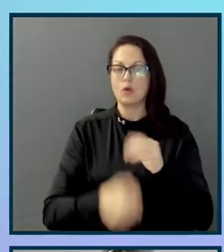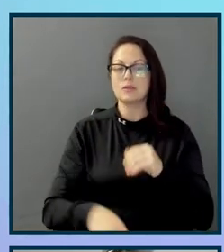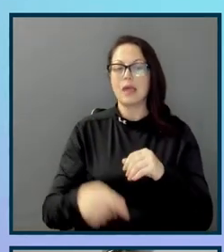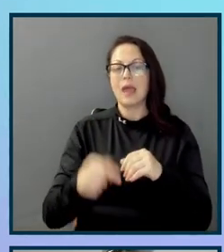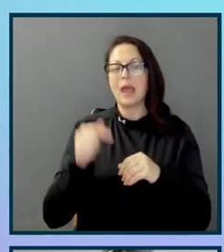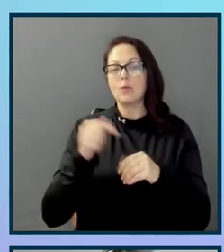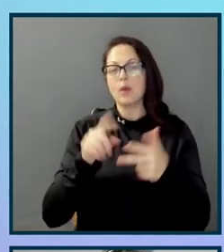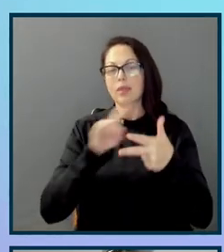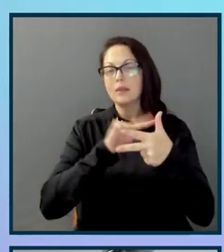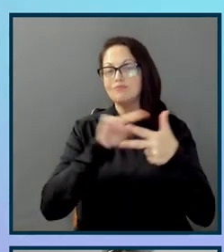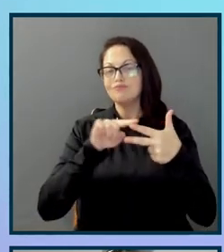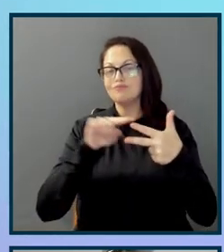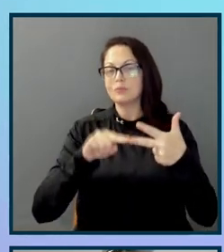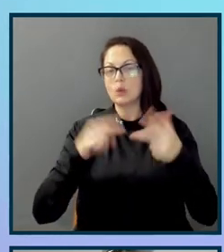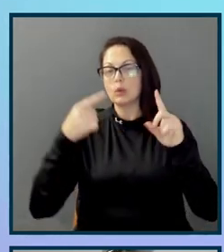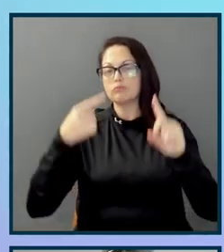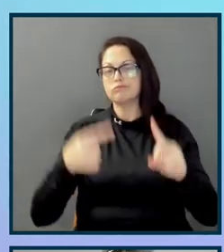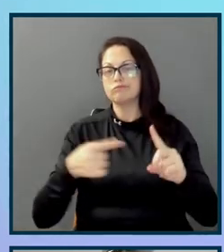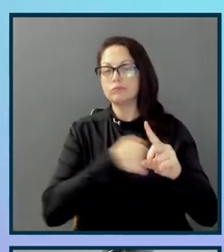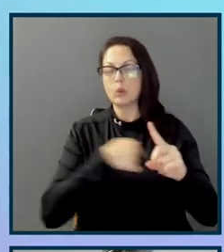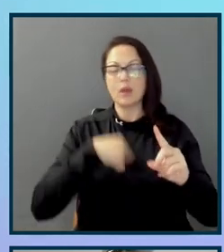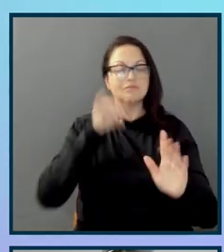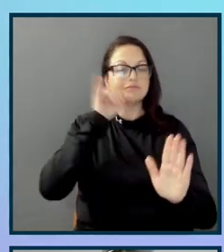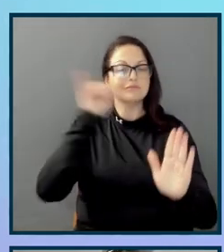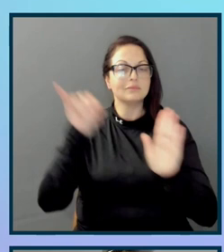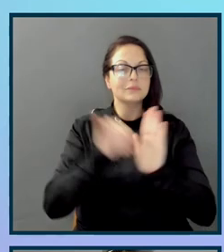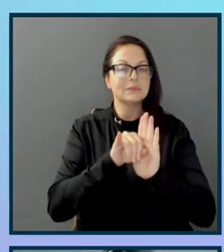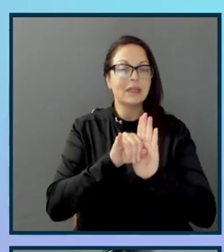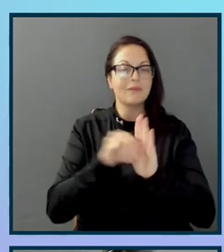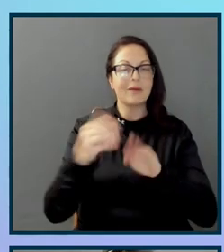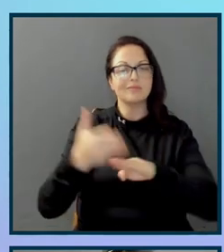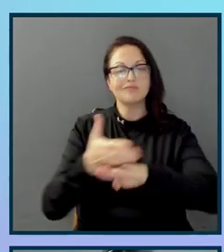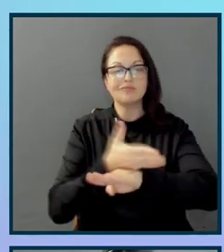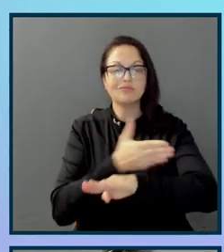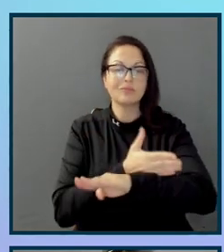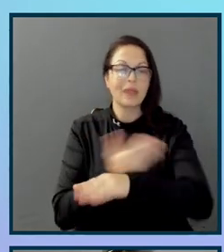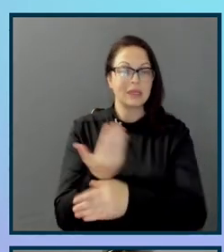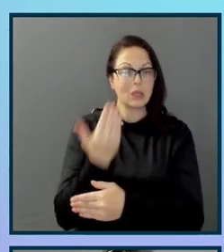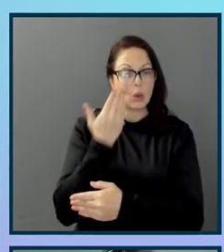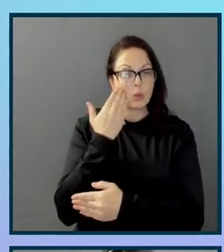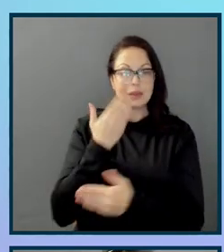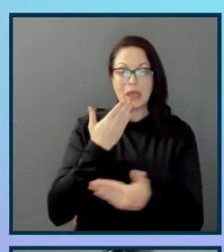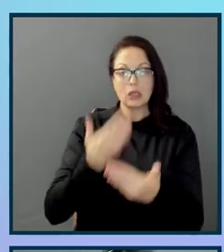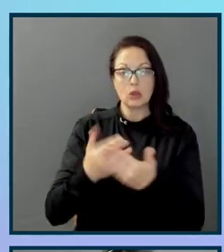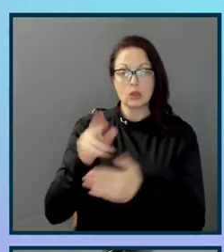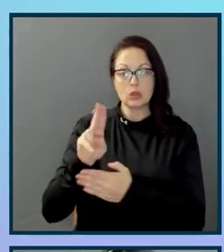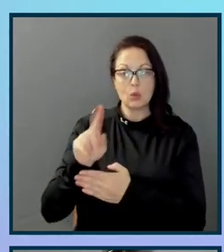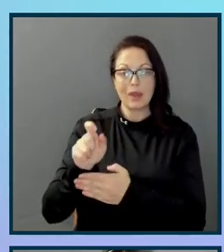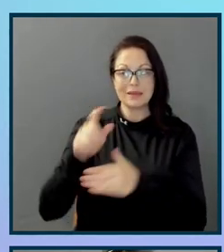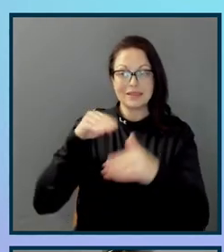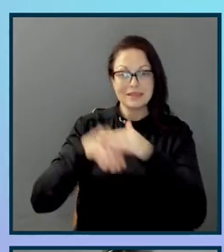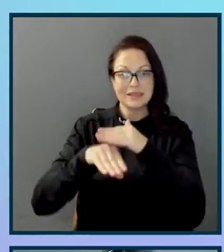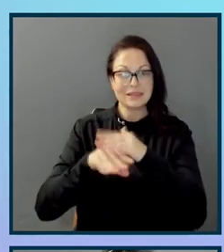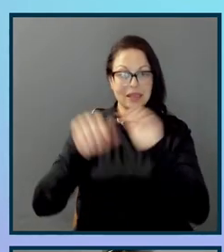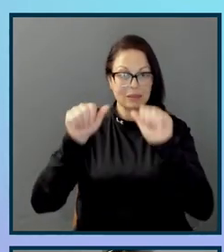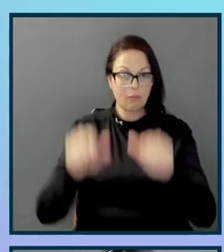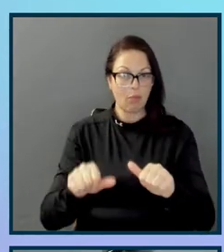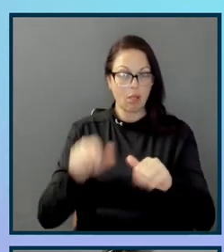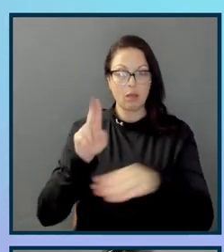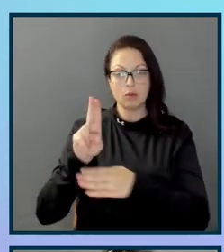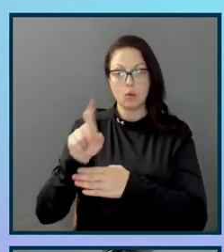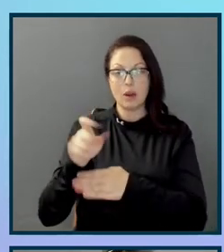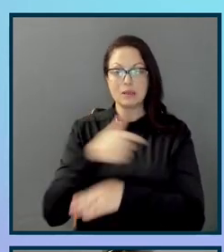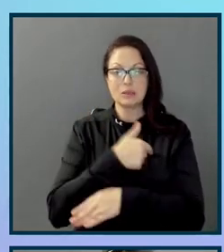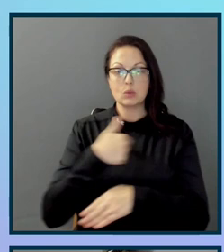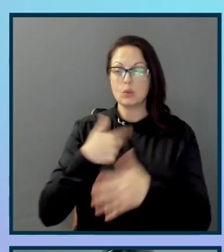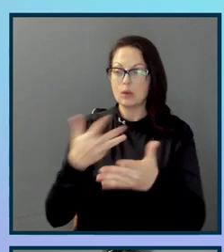up to have a lot of identified areas for improvement. And knowing that good UX is accessible UX, we really wanted our client to make those connections and